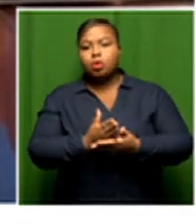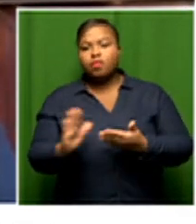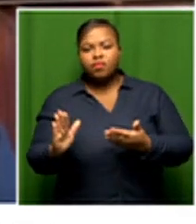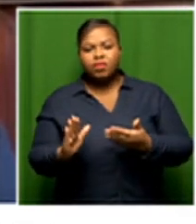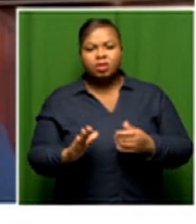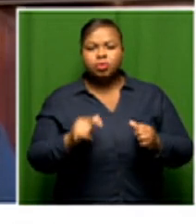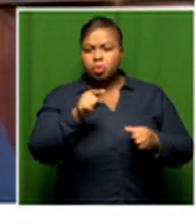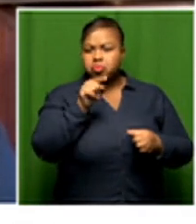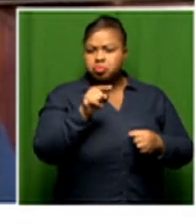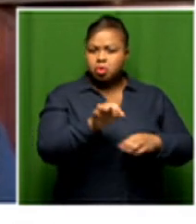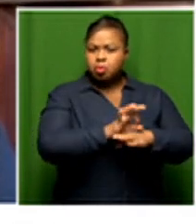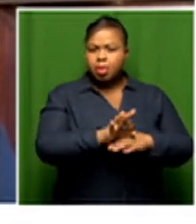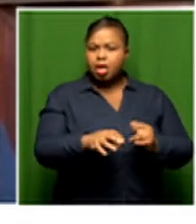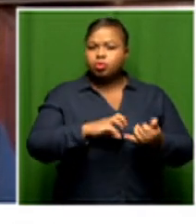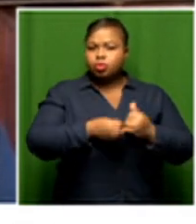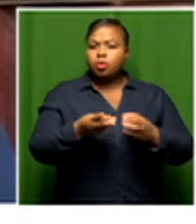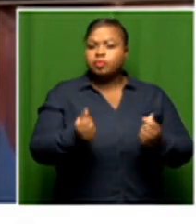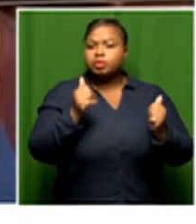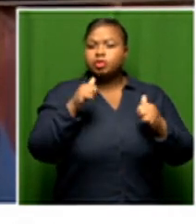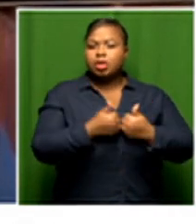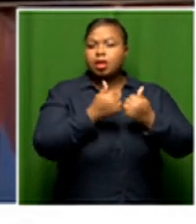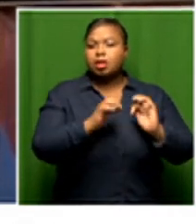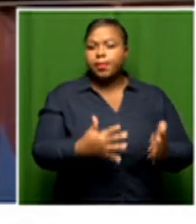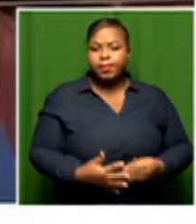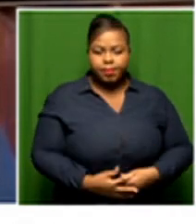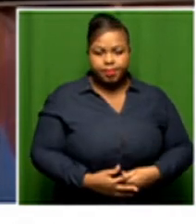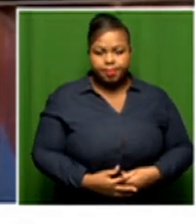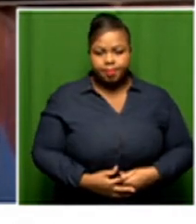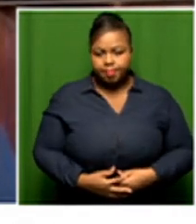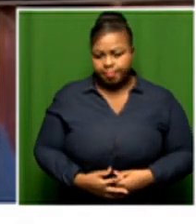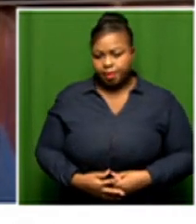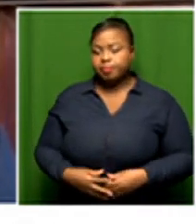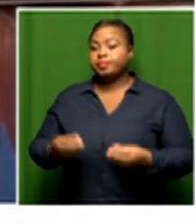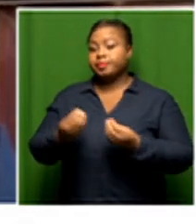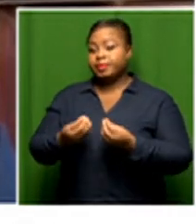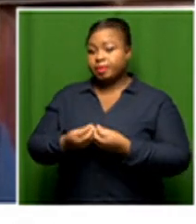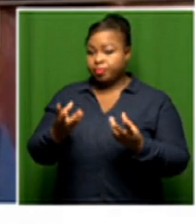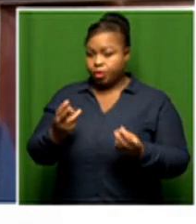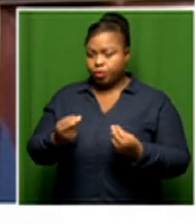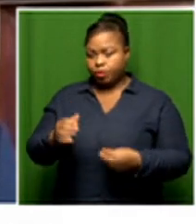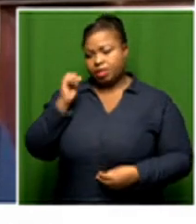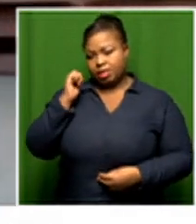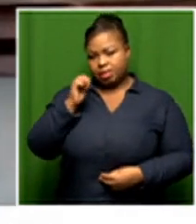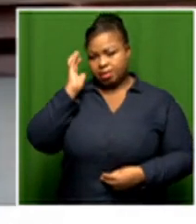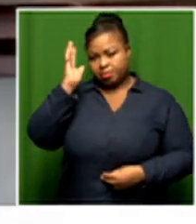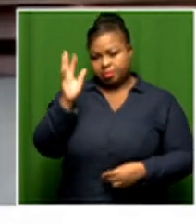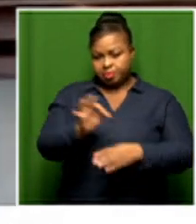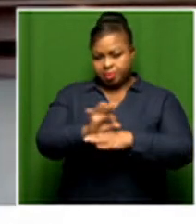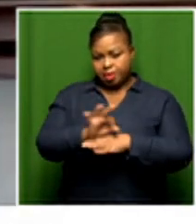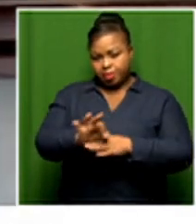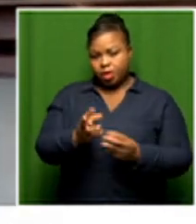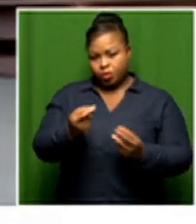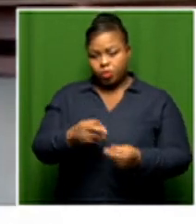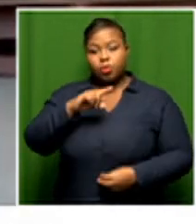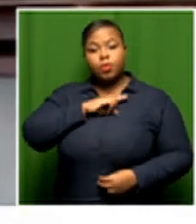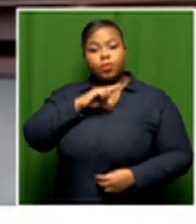how how do you plan on tackling this there is something new in the plan we presented yesterday firstly we